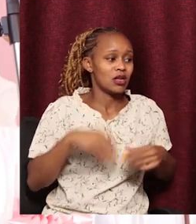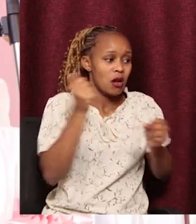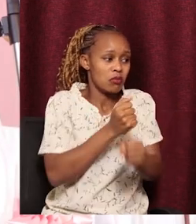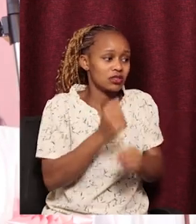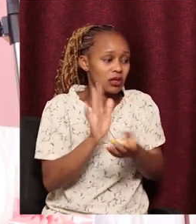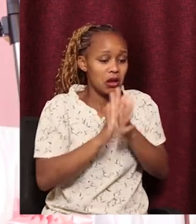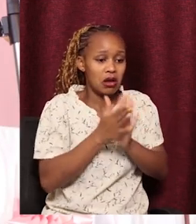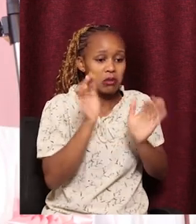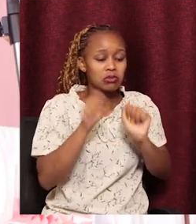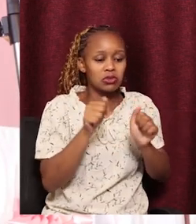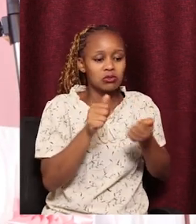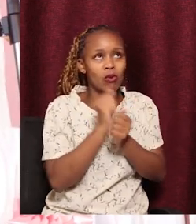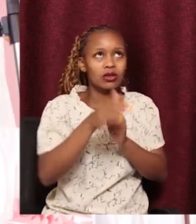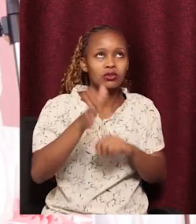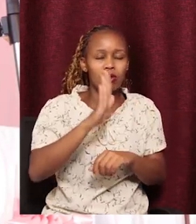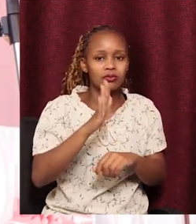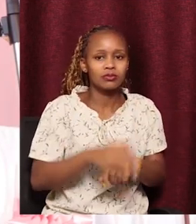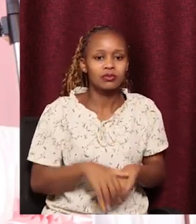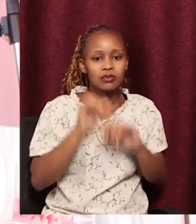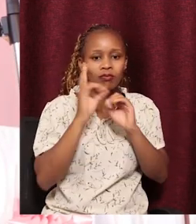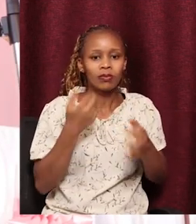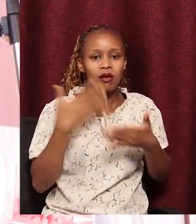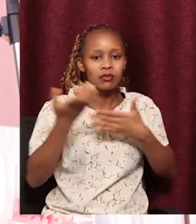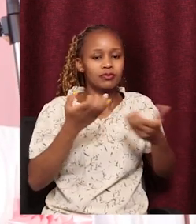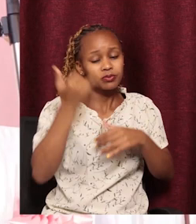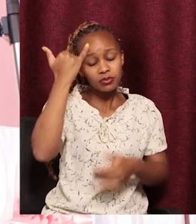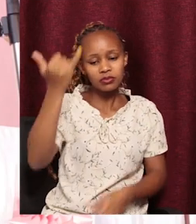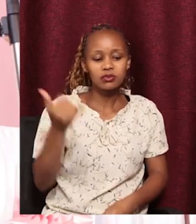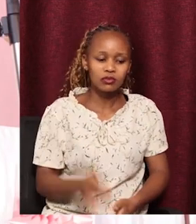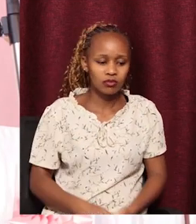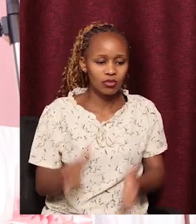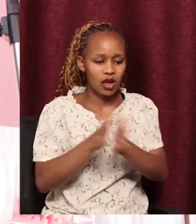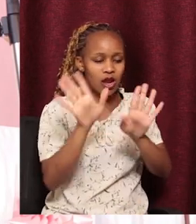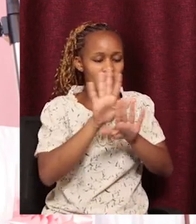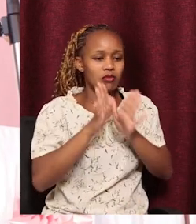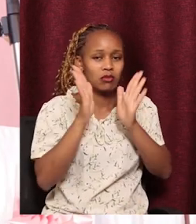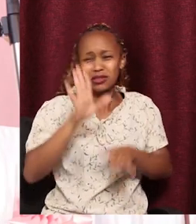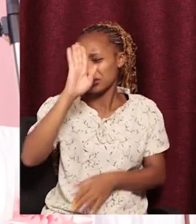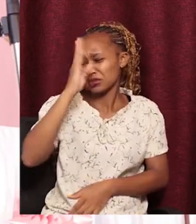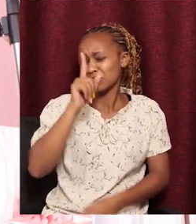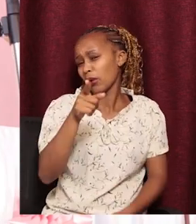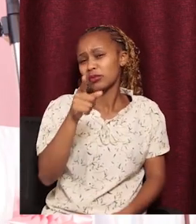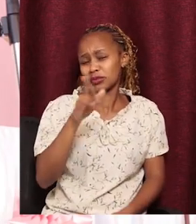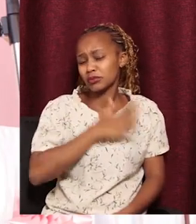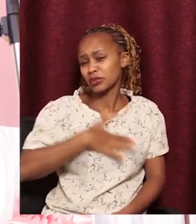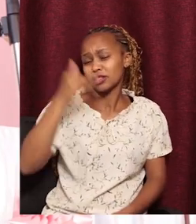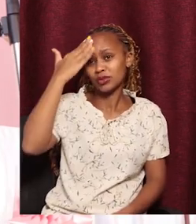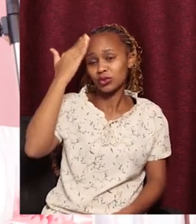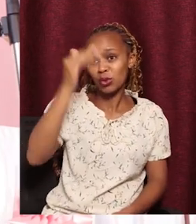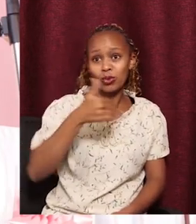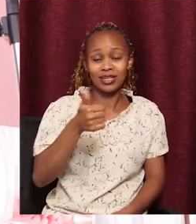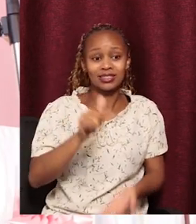becomes possible with God. If you have a business idea and everybody is doubting you, please know